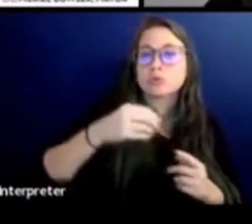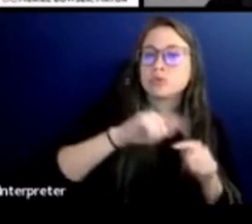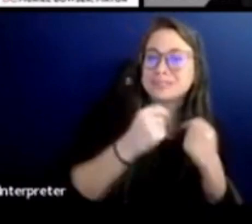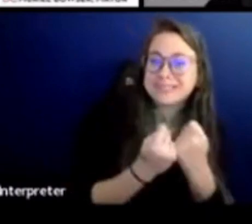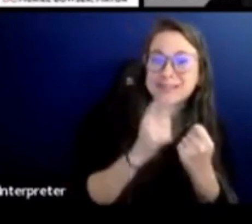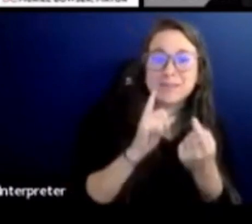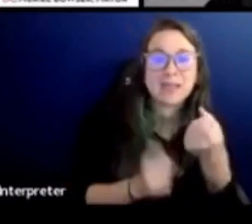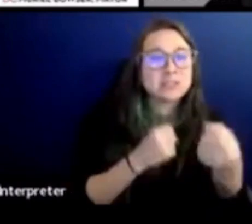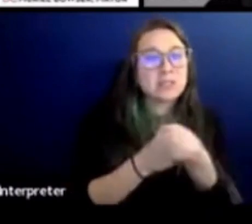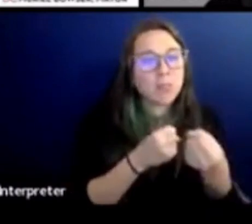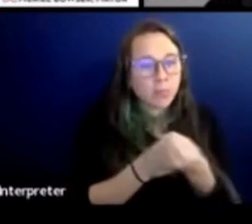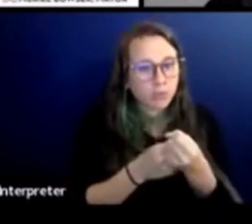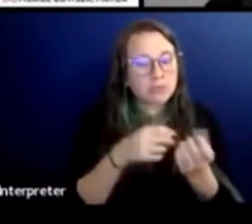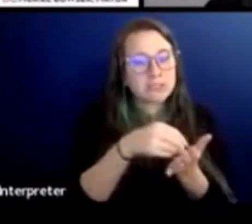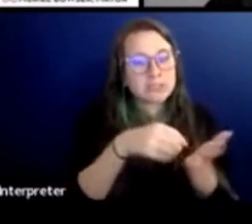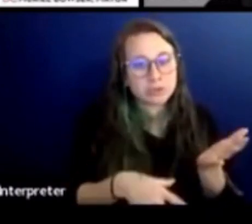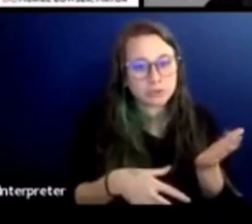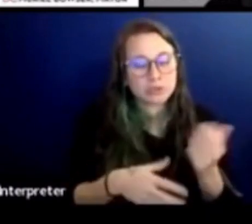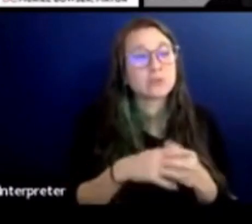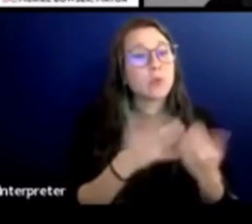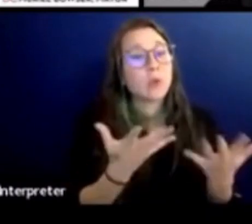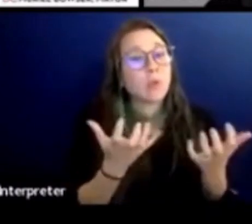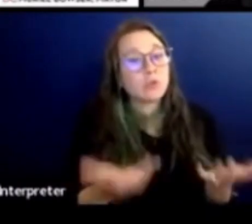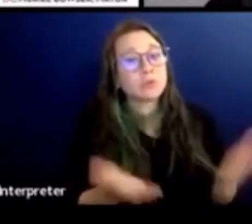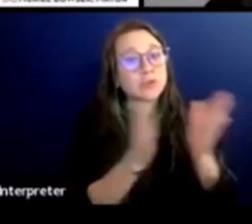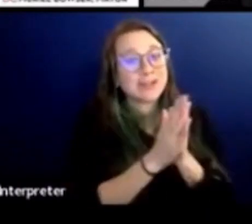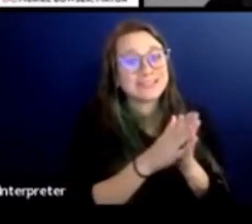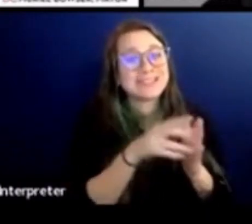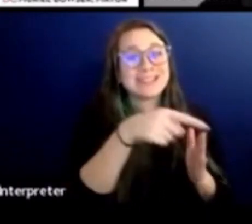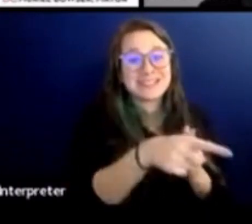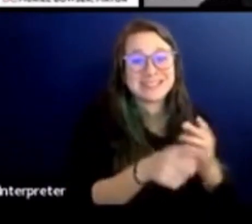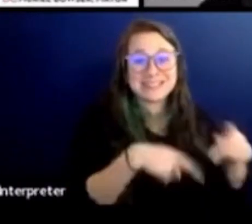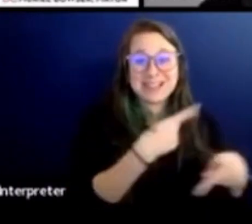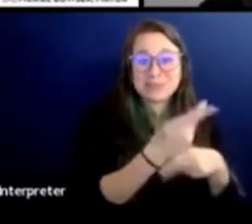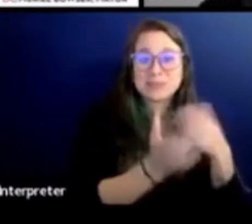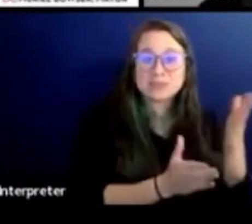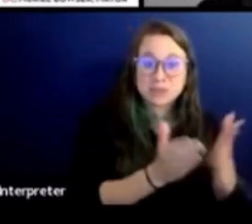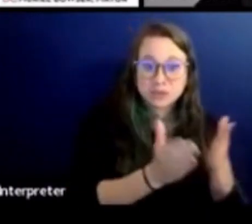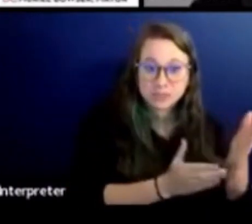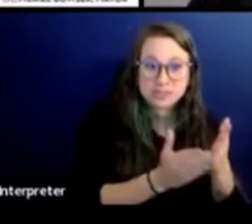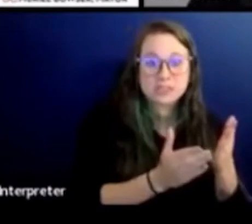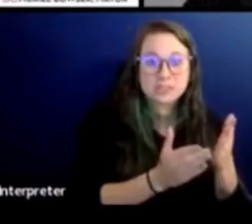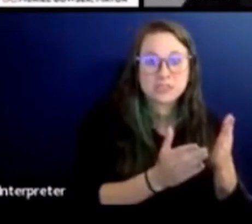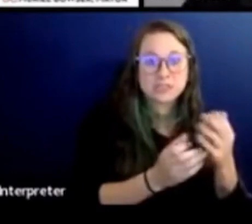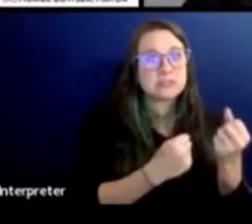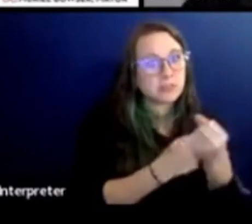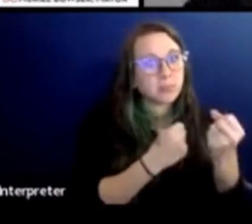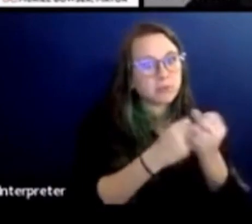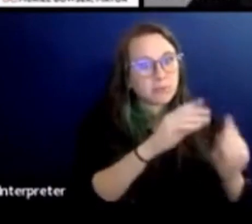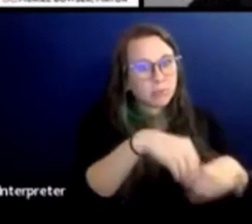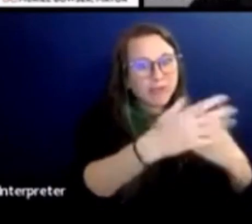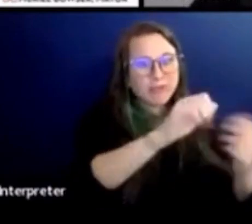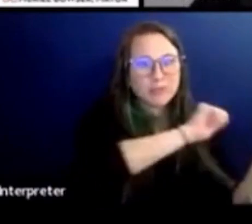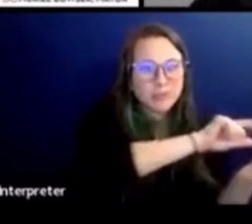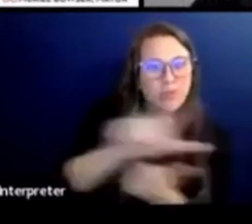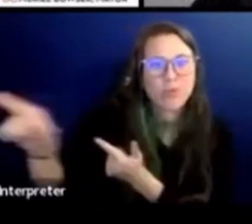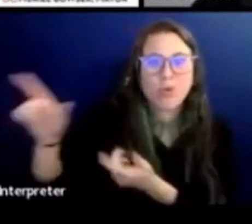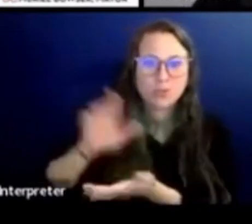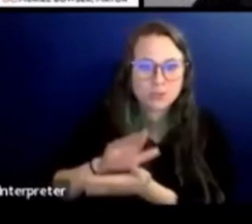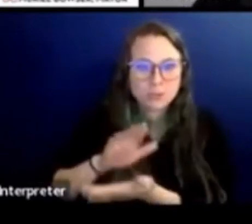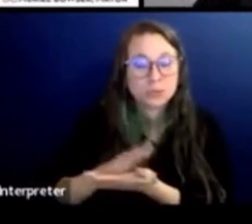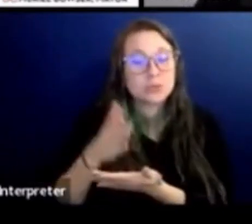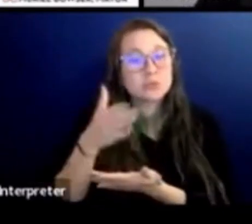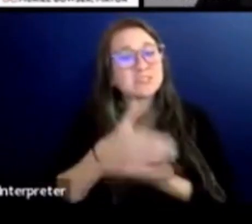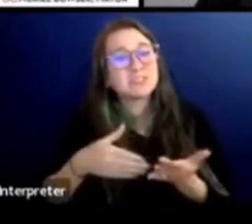discipline and fairways. We would like to request these supports be provided to all schools. Some students who are